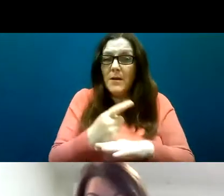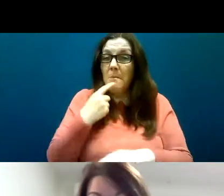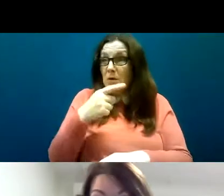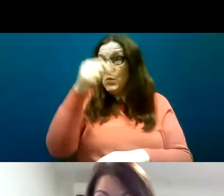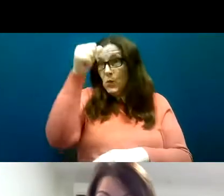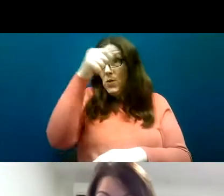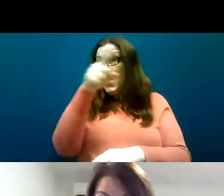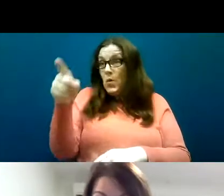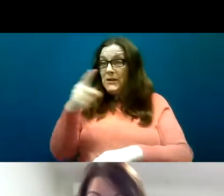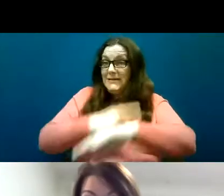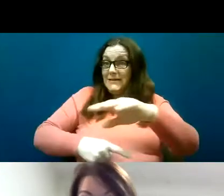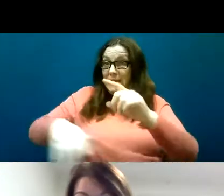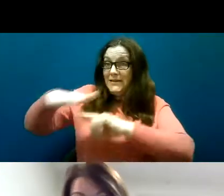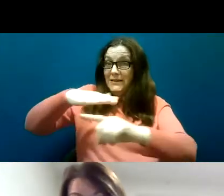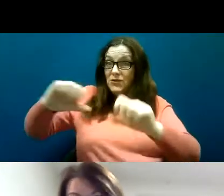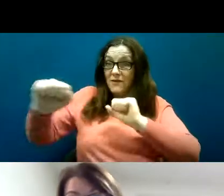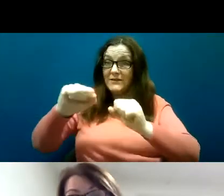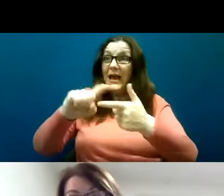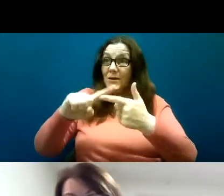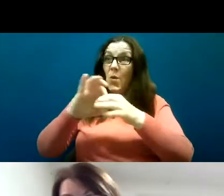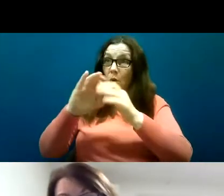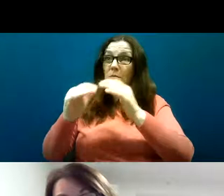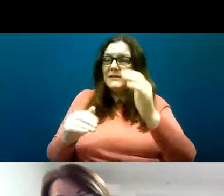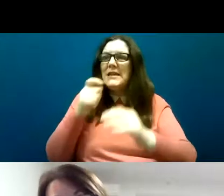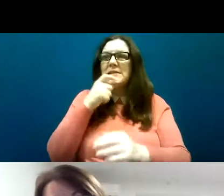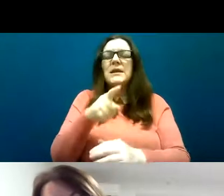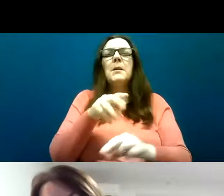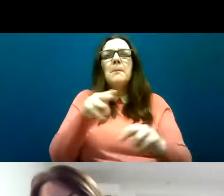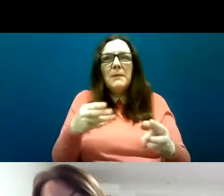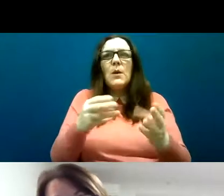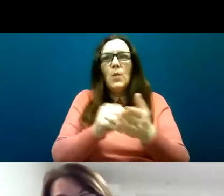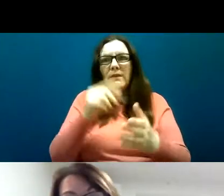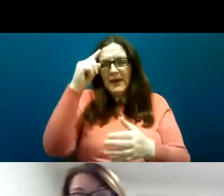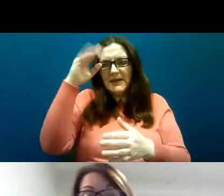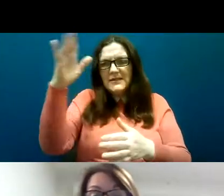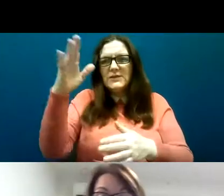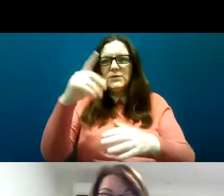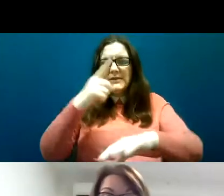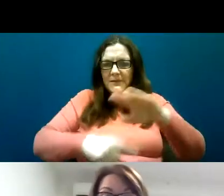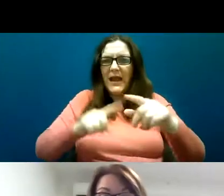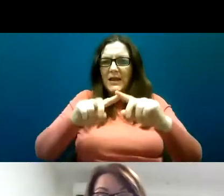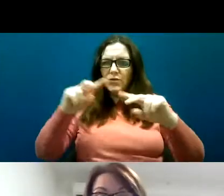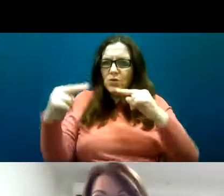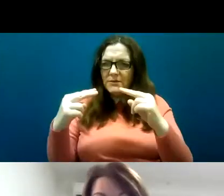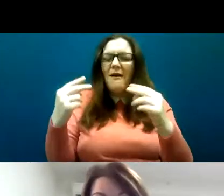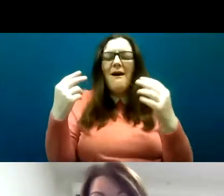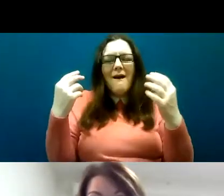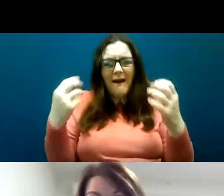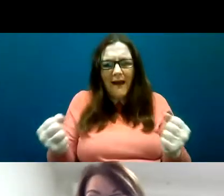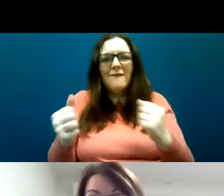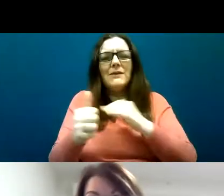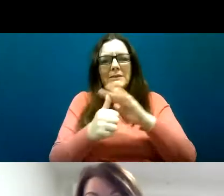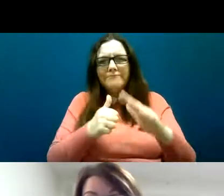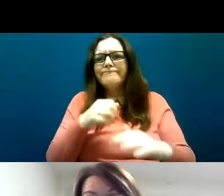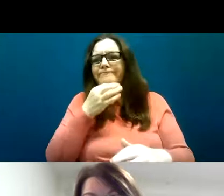disability sector and in the homeless sector will attest to the fact that people with intellectual disability and autism are experiencing